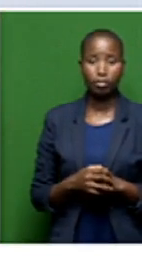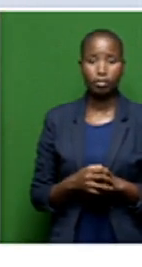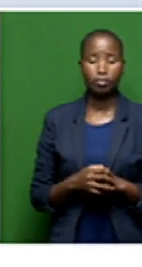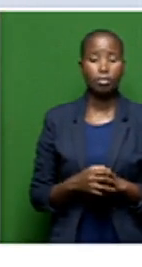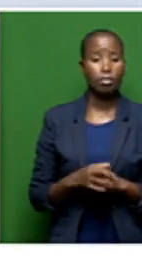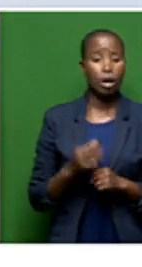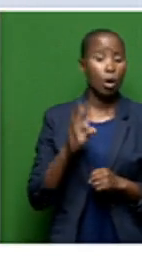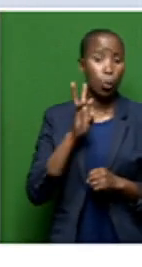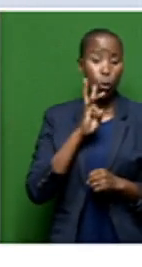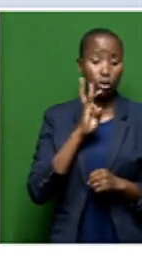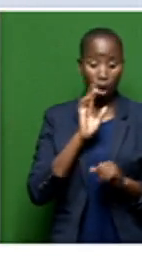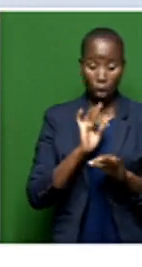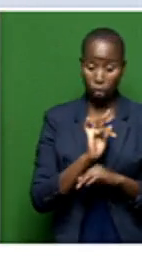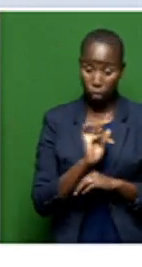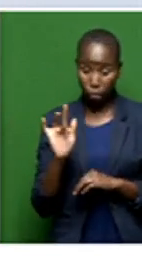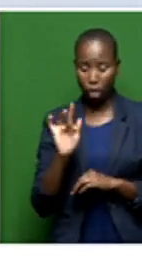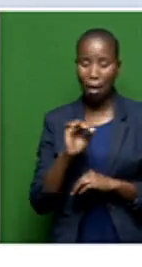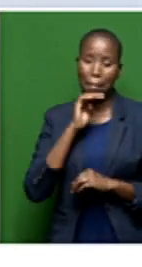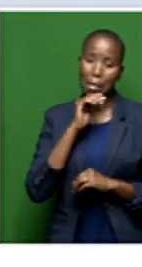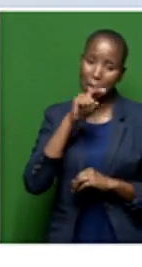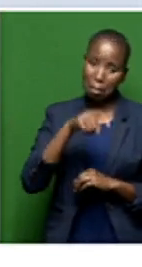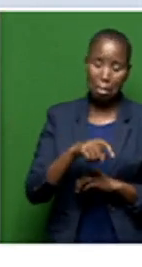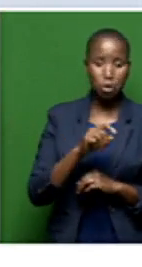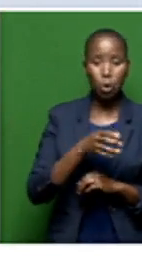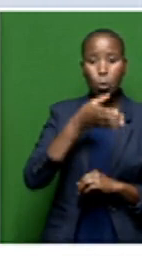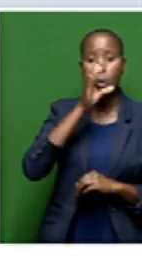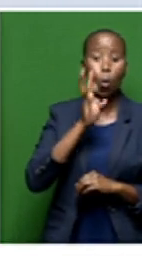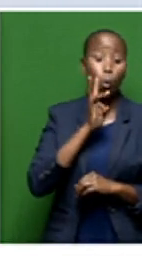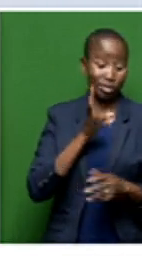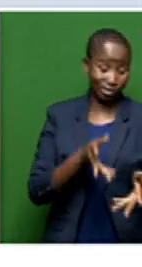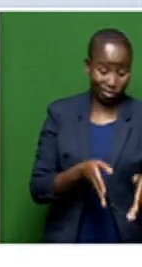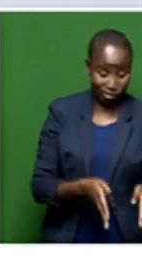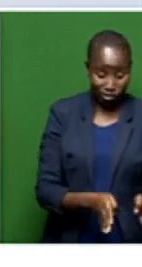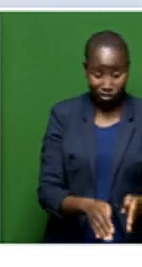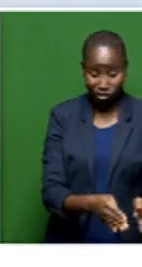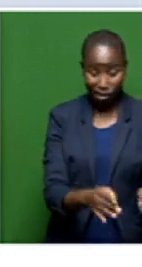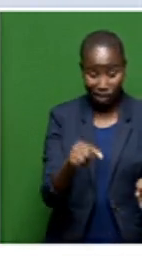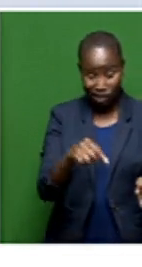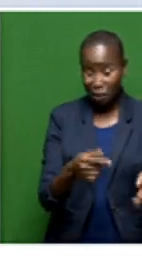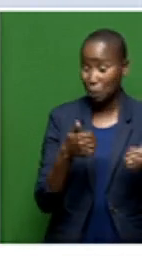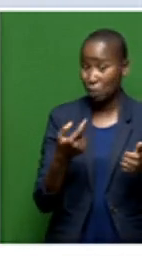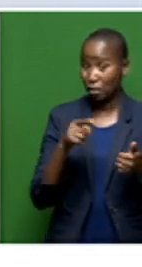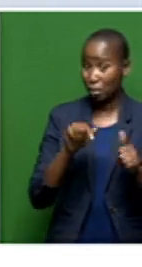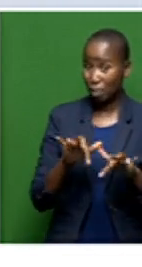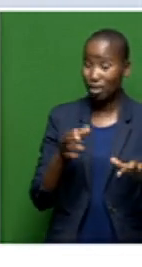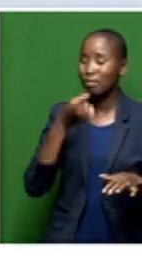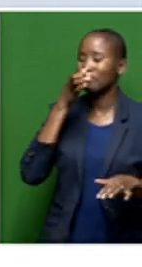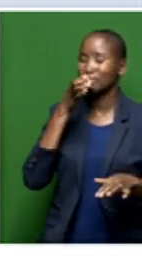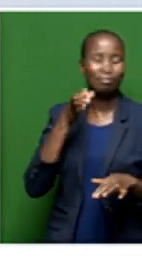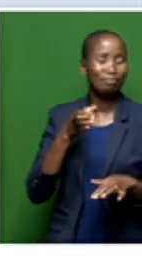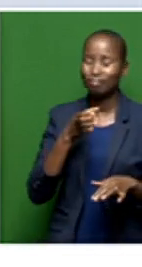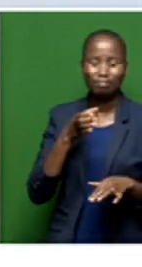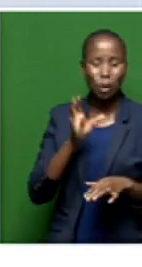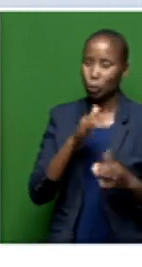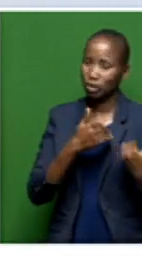When there is no water, we are forced to drink water that we see passing in this farrow. And this water is not good for human beings to consume. And